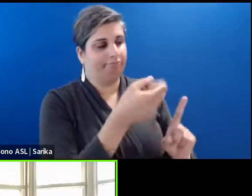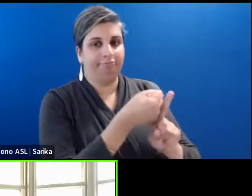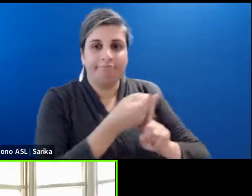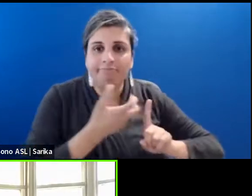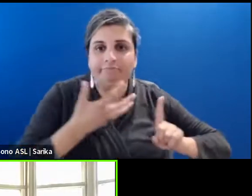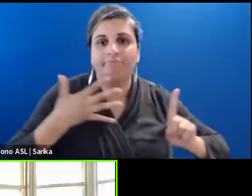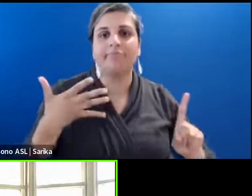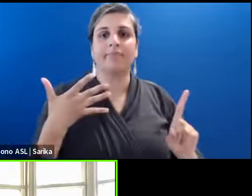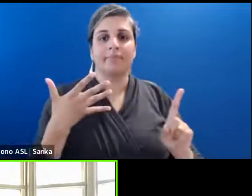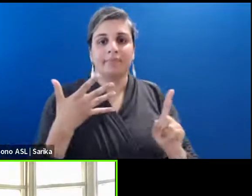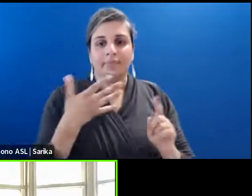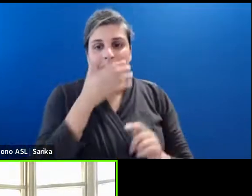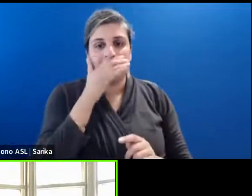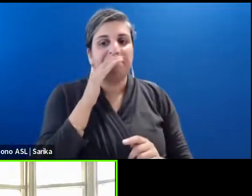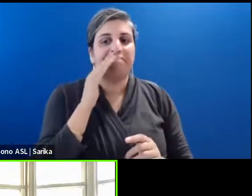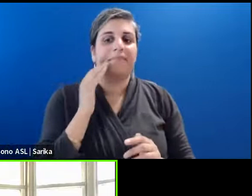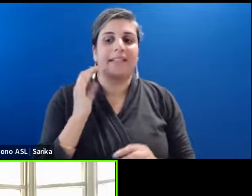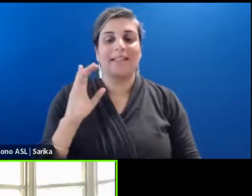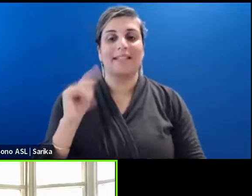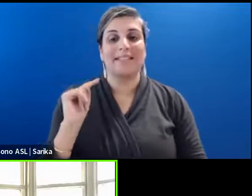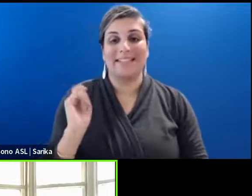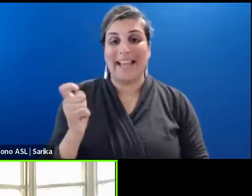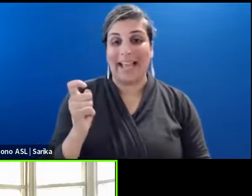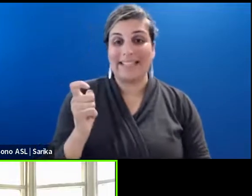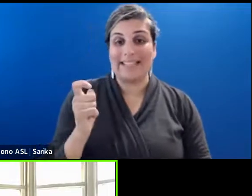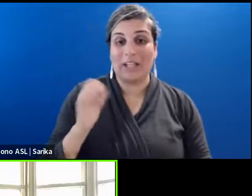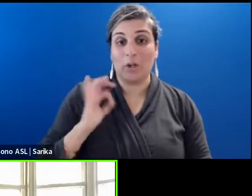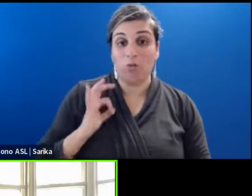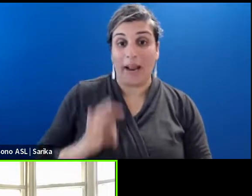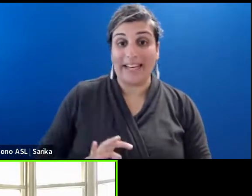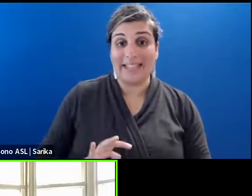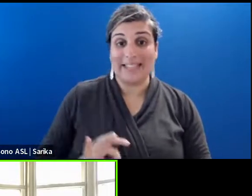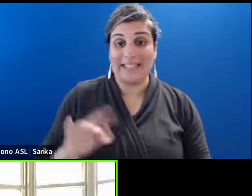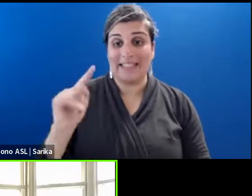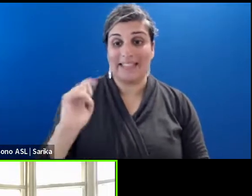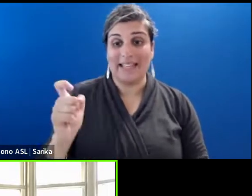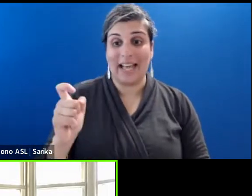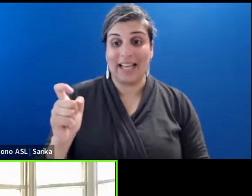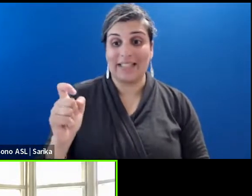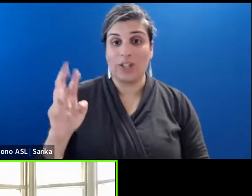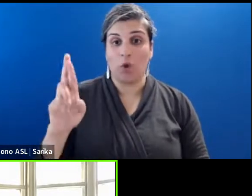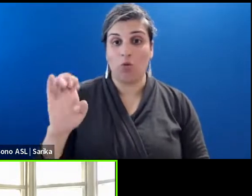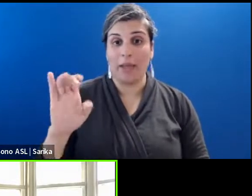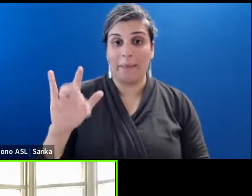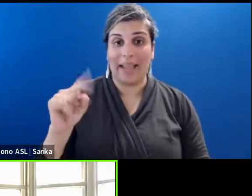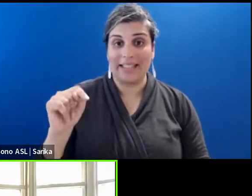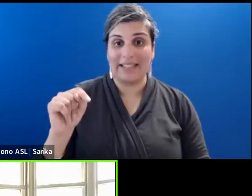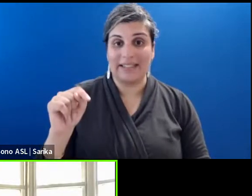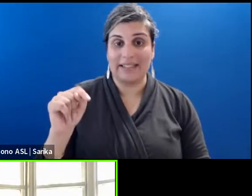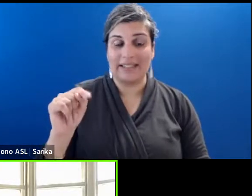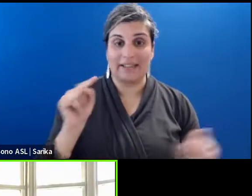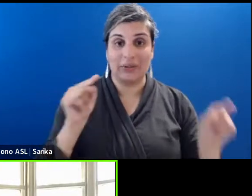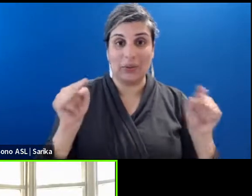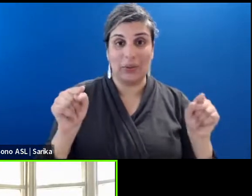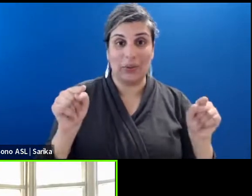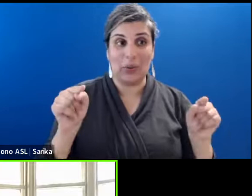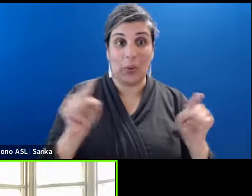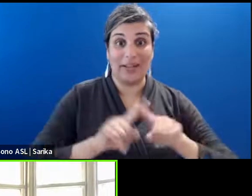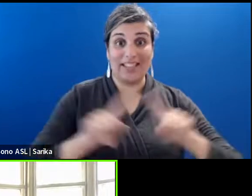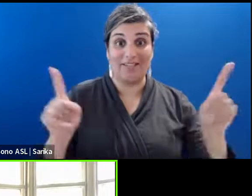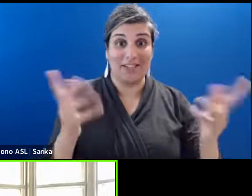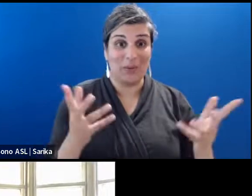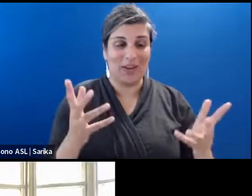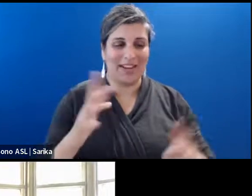difference between a tax credit and a tax rebate. Take it away. Take friend,